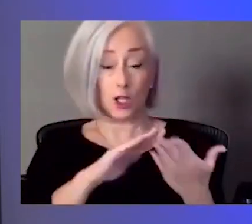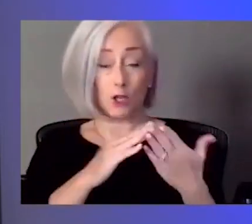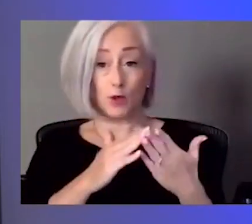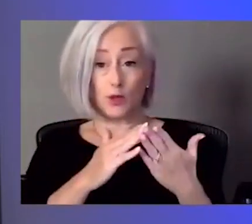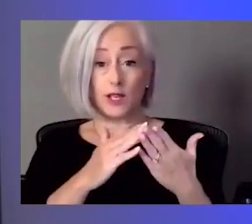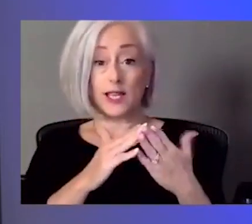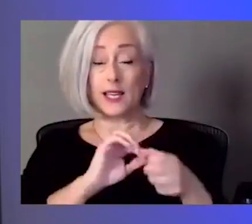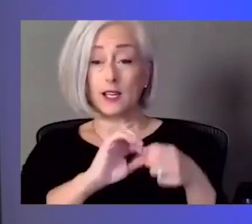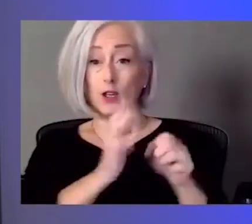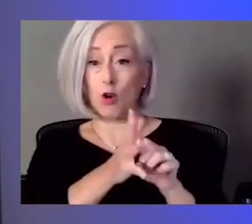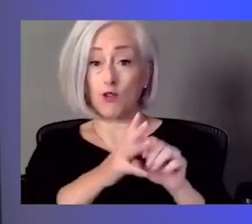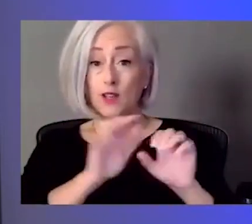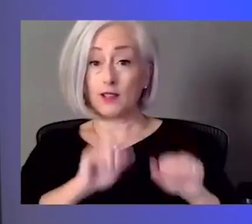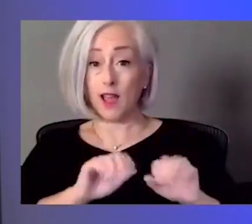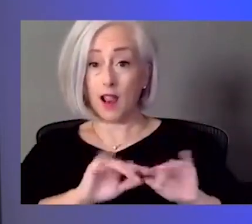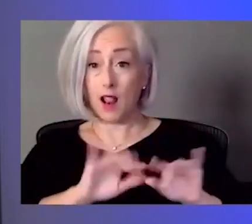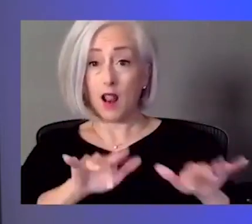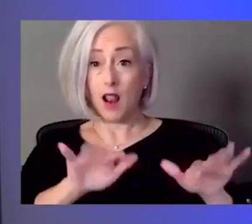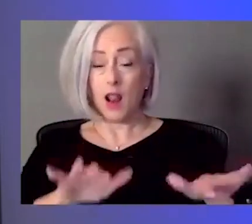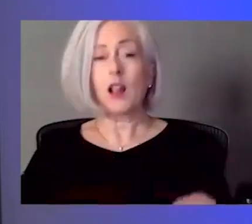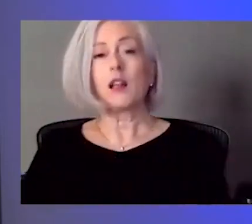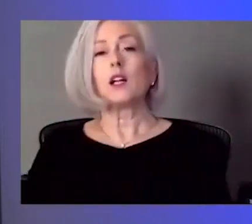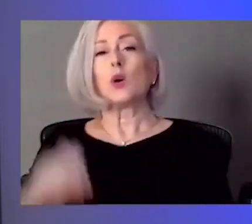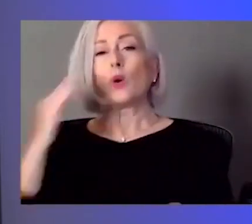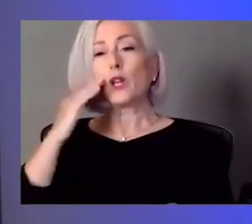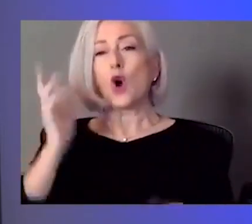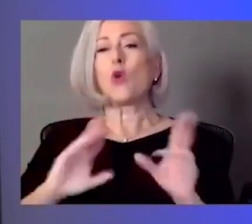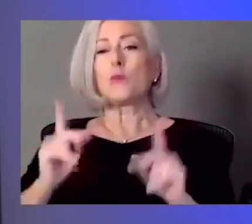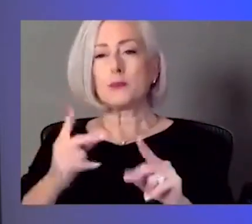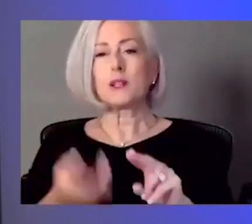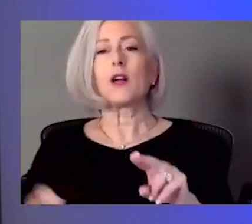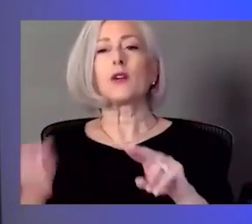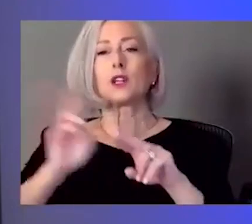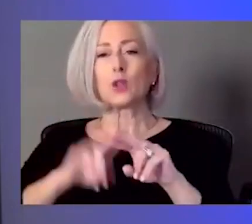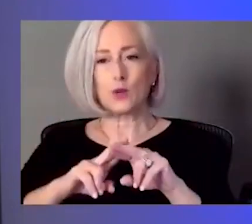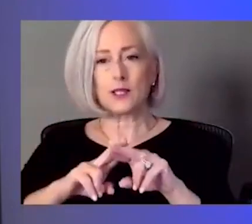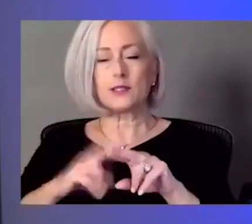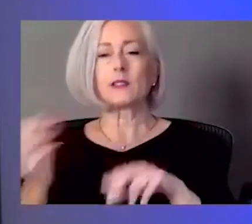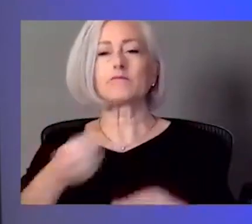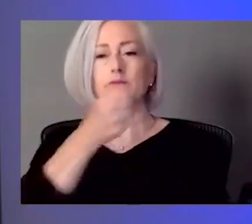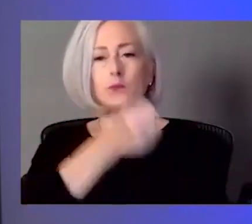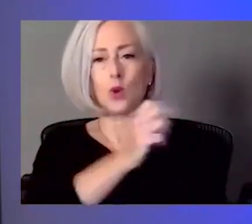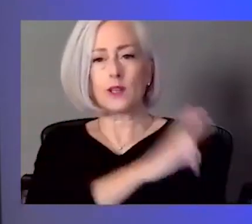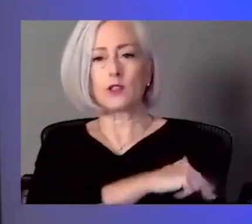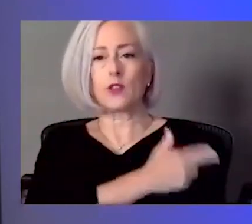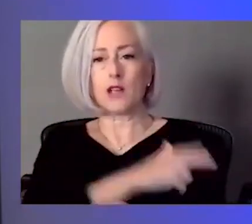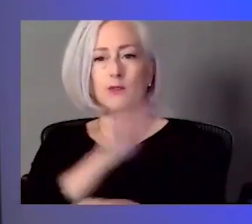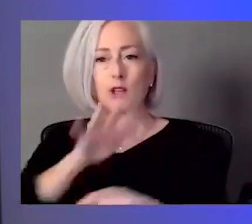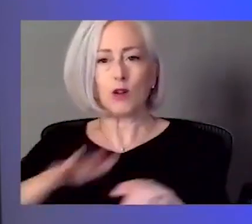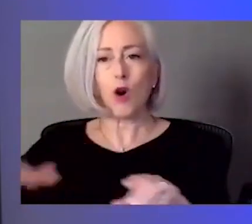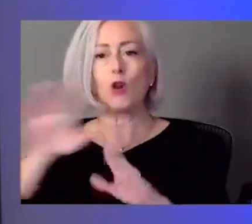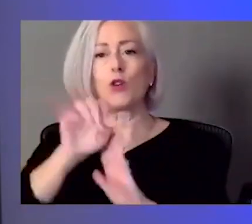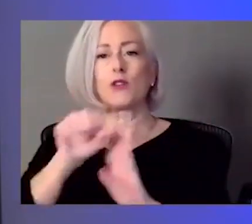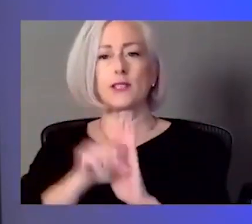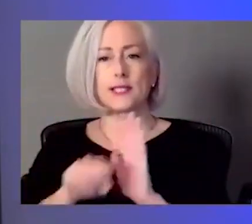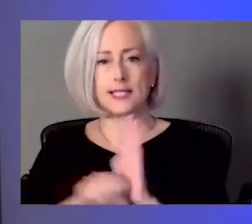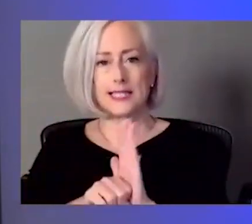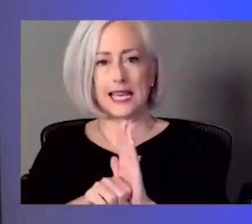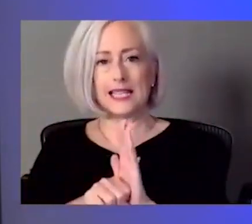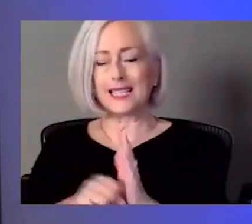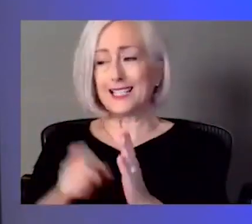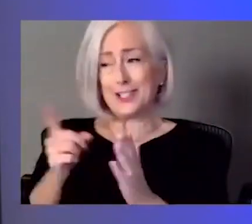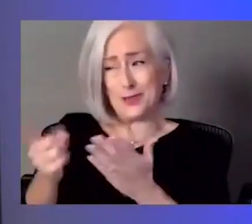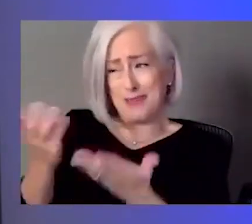know that there are increases in hospitalizations across the state. So I think, and I don't, again, I might need you to help me